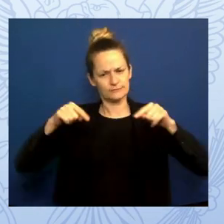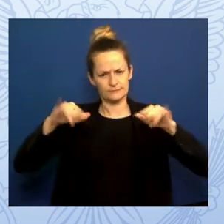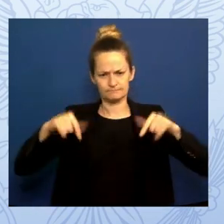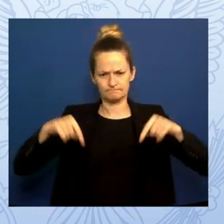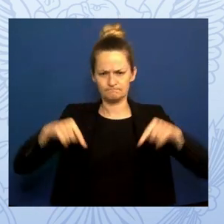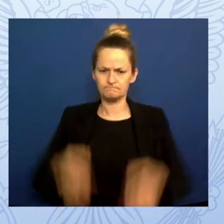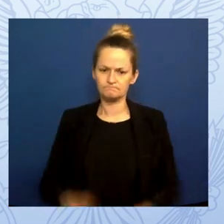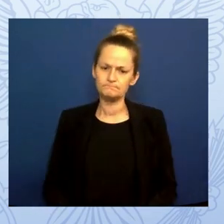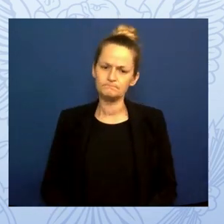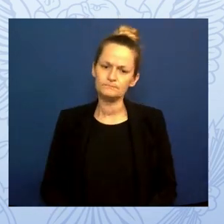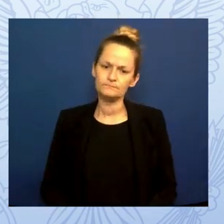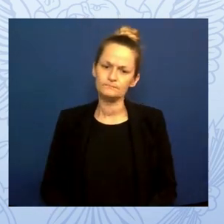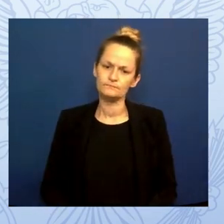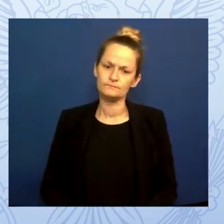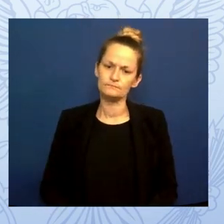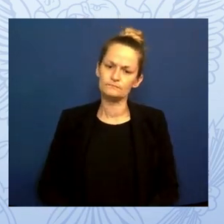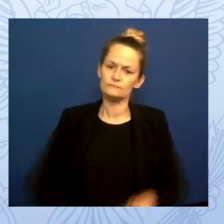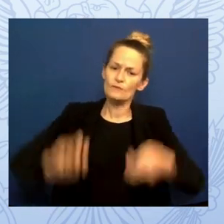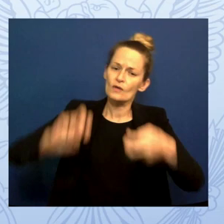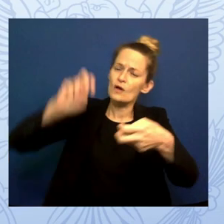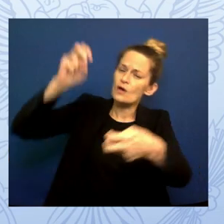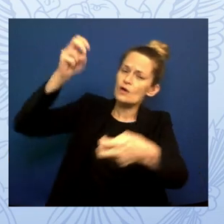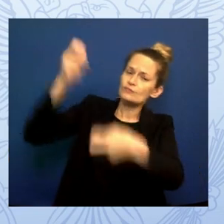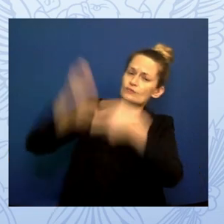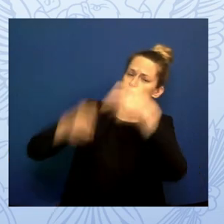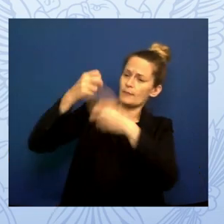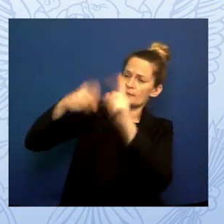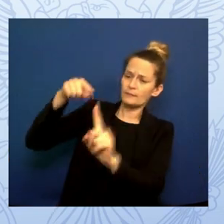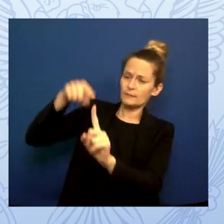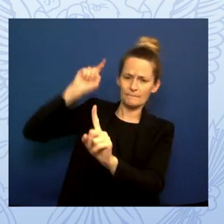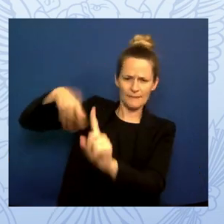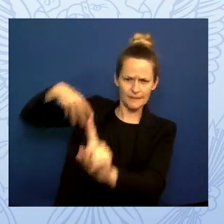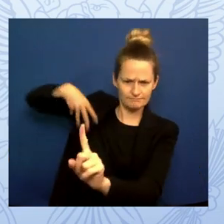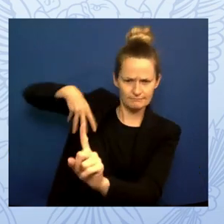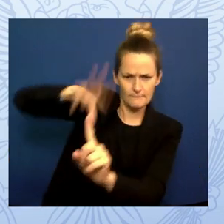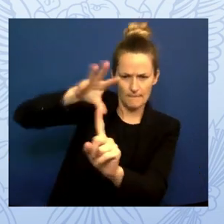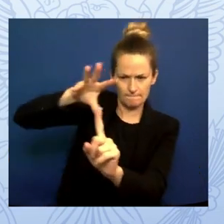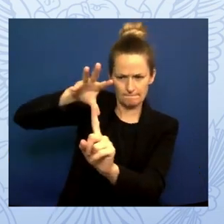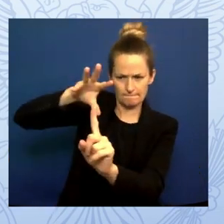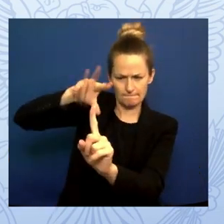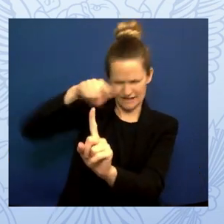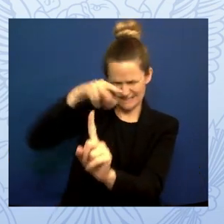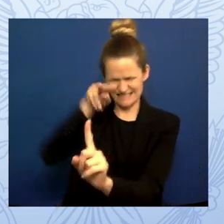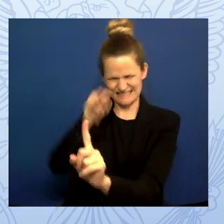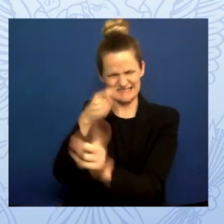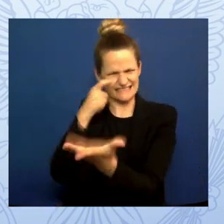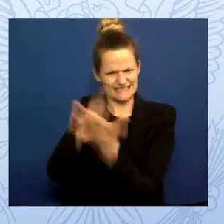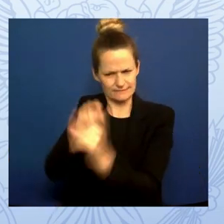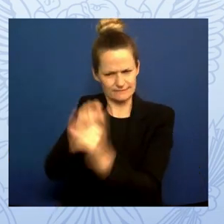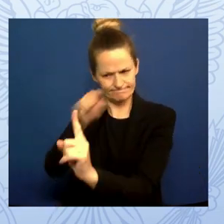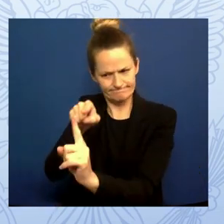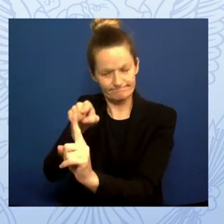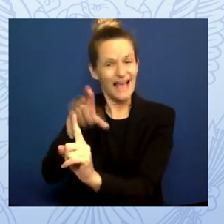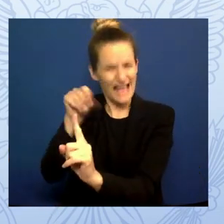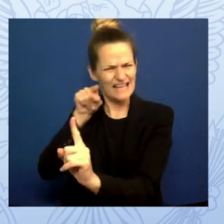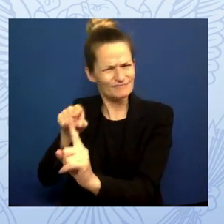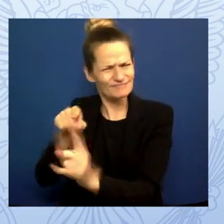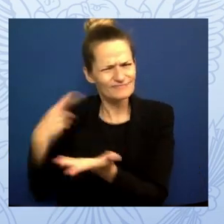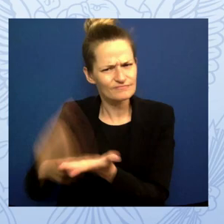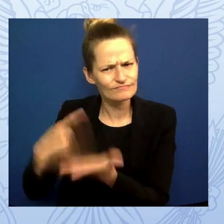having the conversation, helping our children and everyone who suffers from this disease